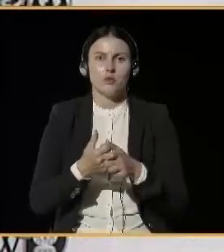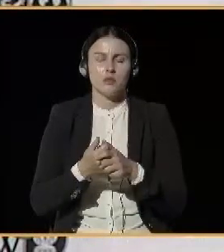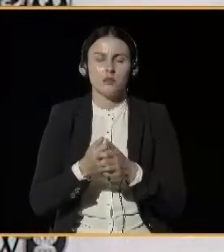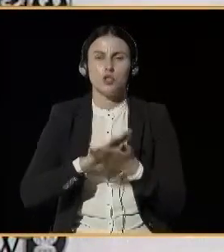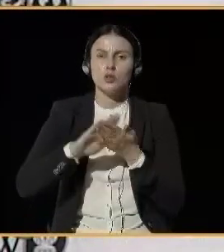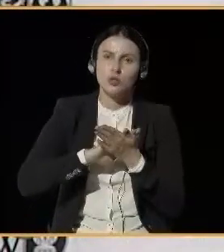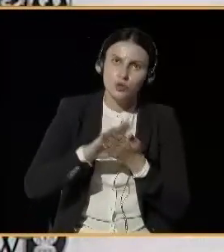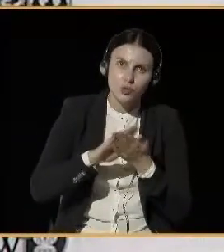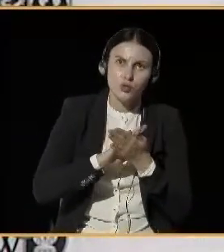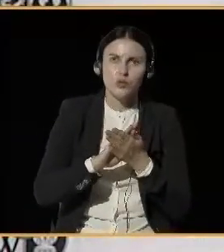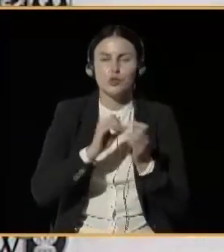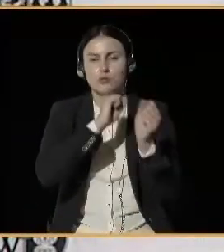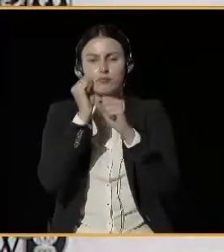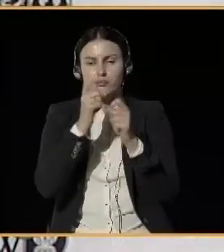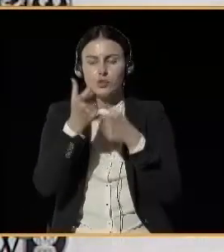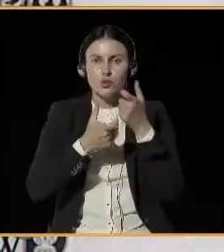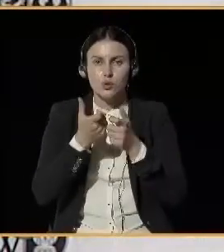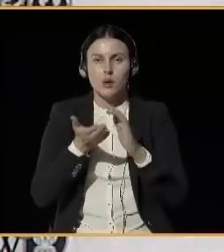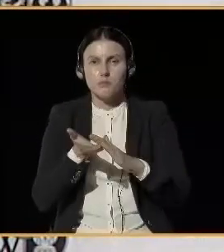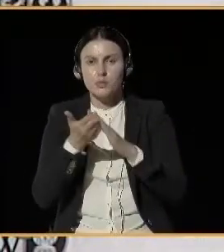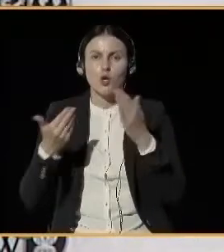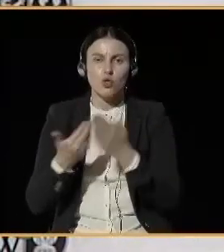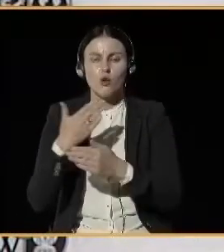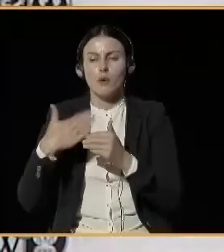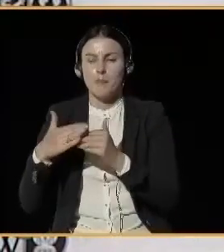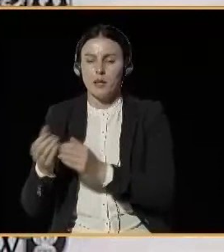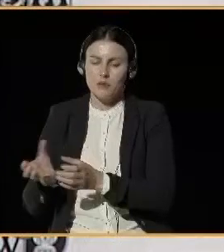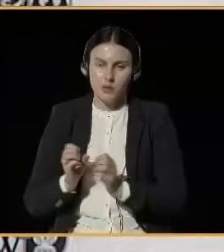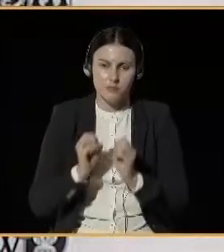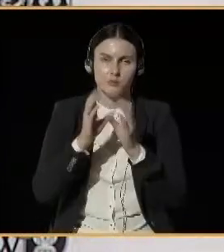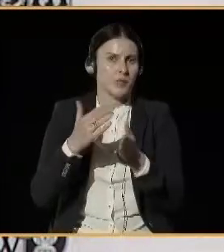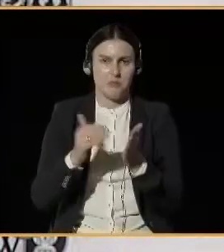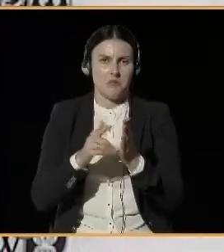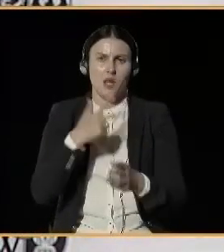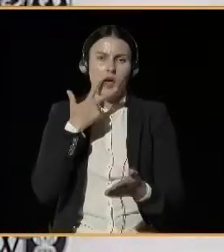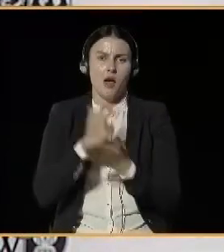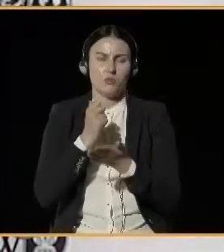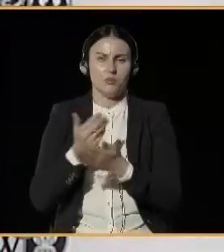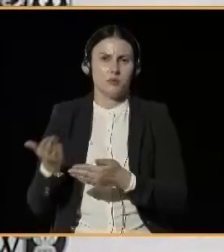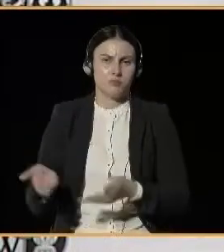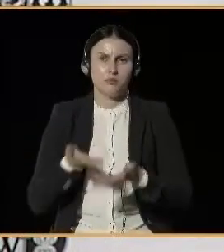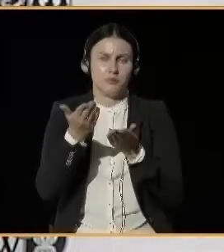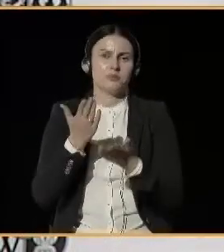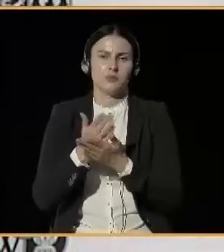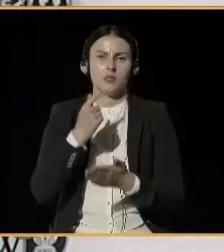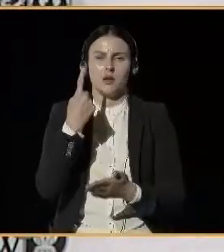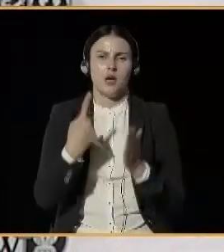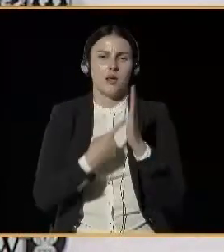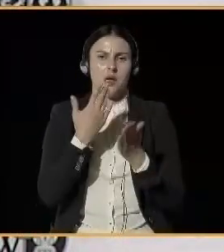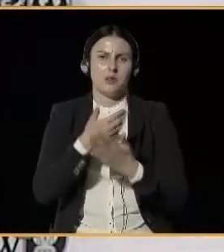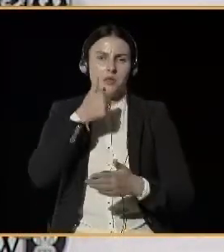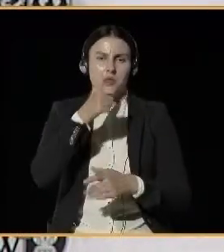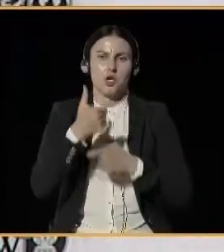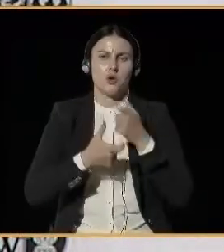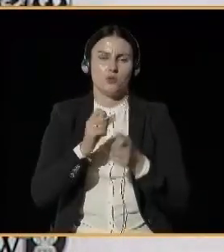the solid fuel. It is all done automatically. All you have to do is once a week or every few days, depending